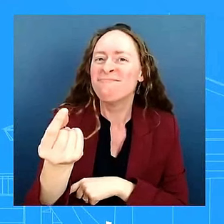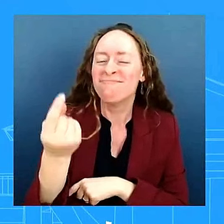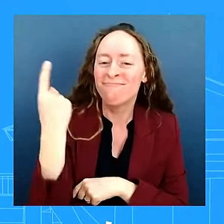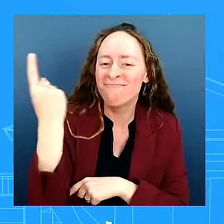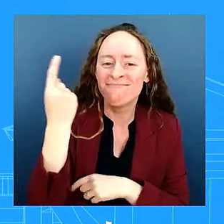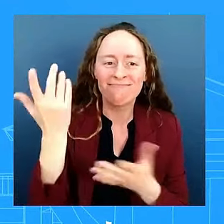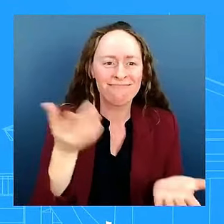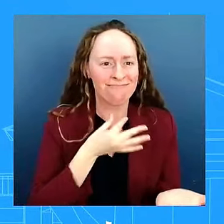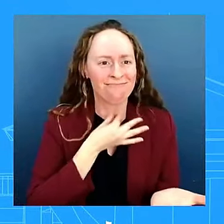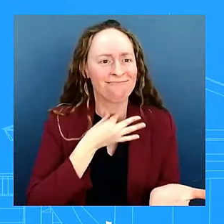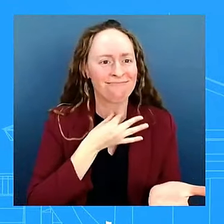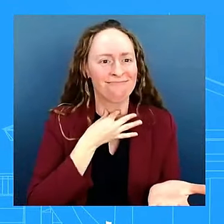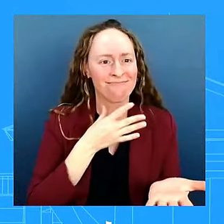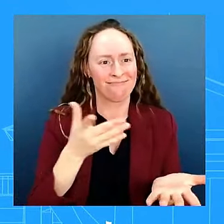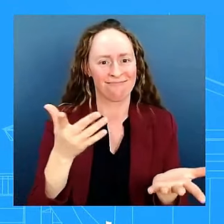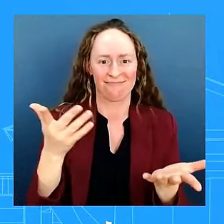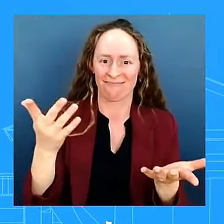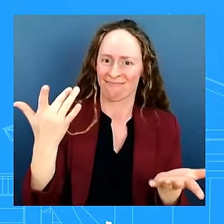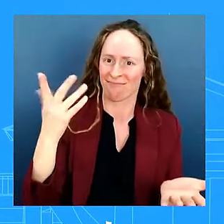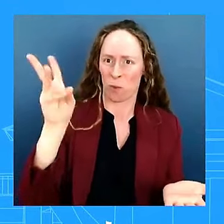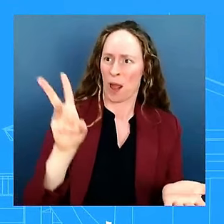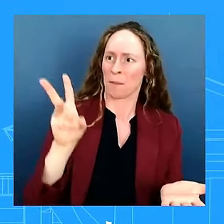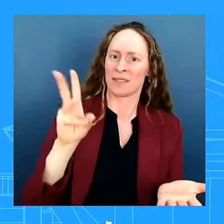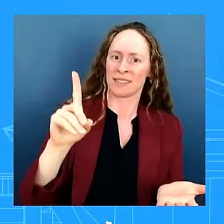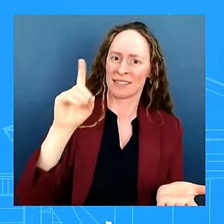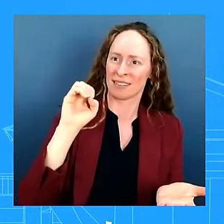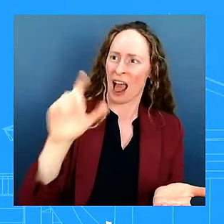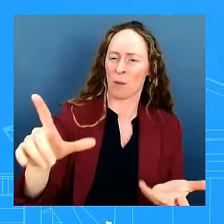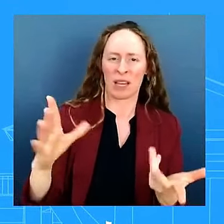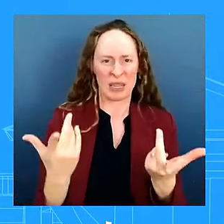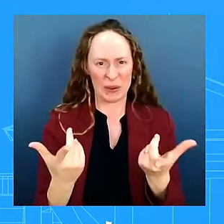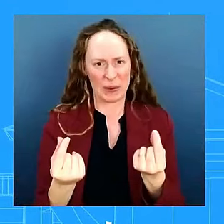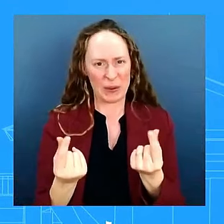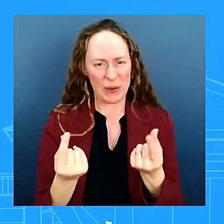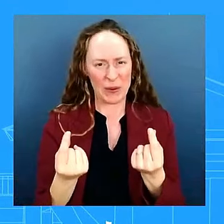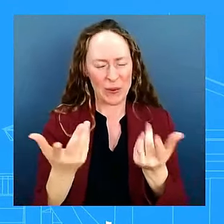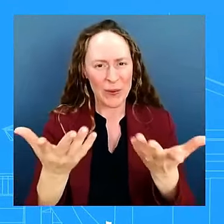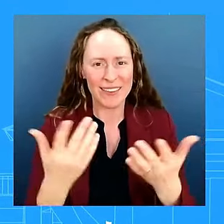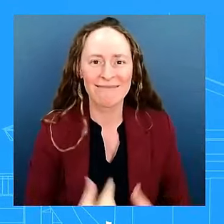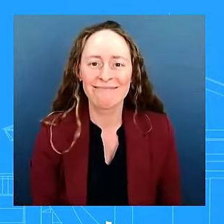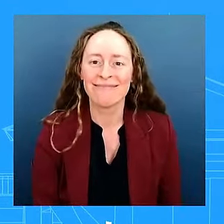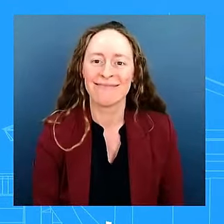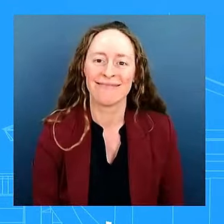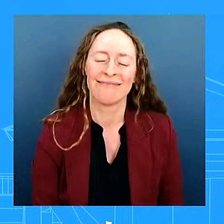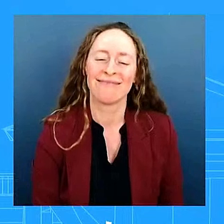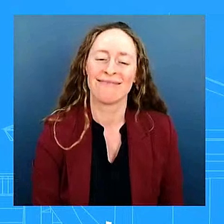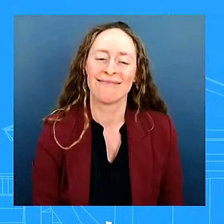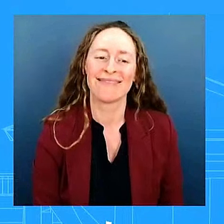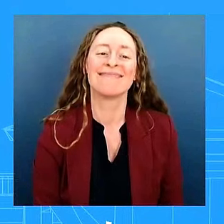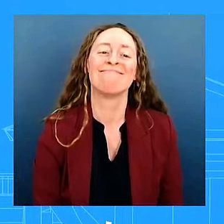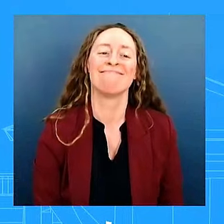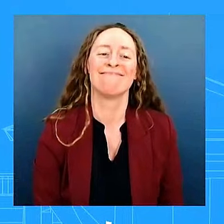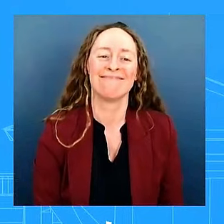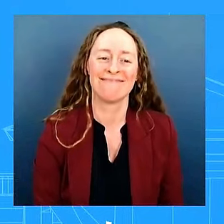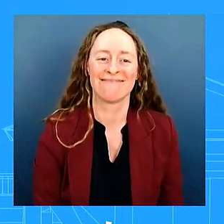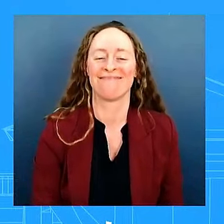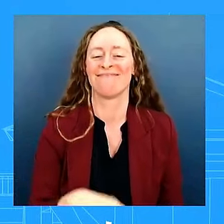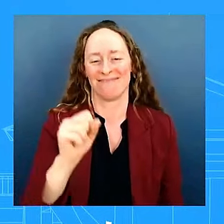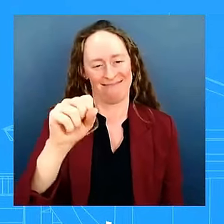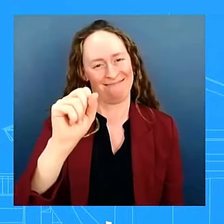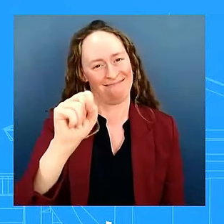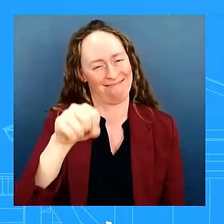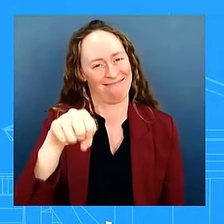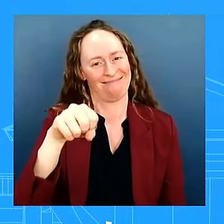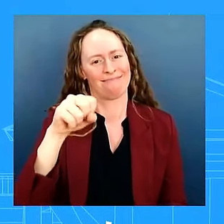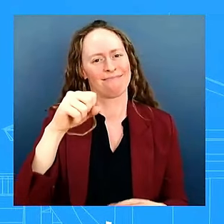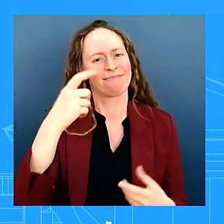say it was personal right politics is personal um and uh he believes politics and and obviously in this case foreign policy is personal i